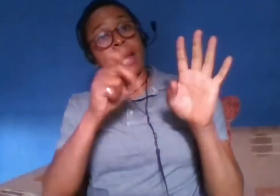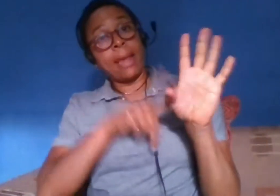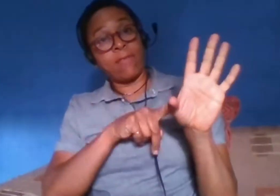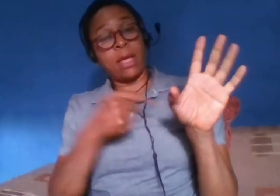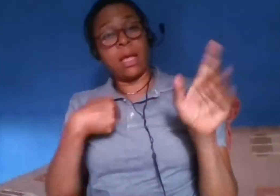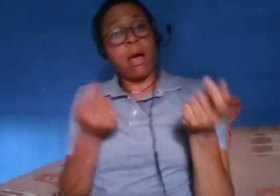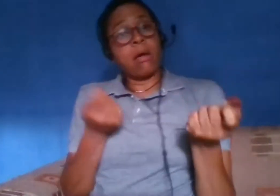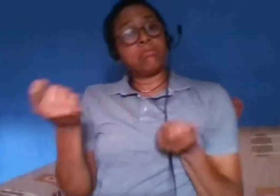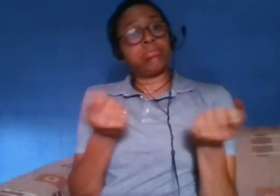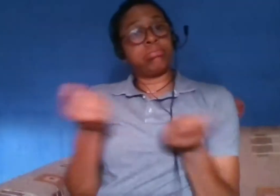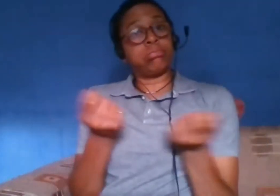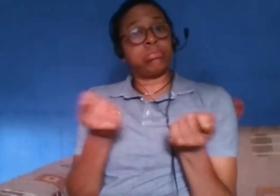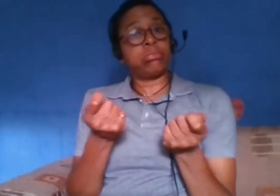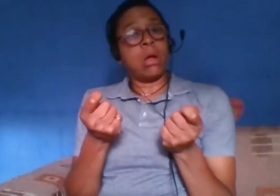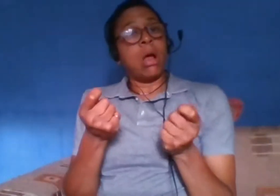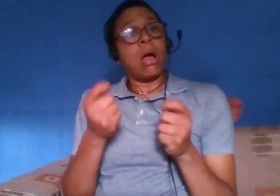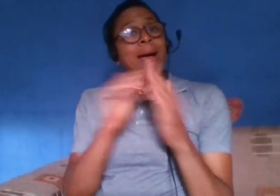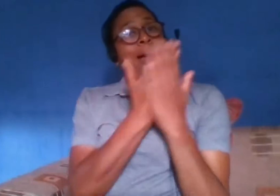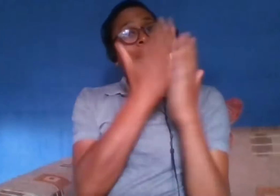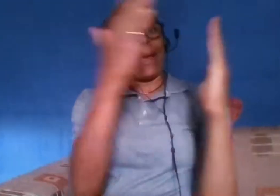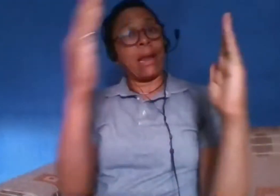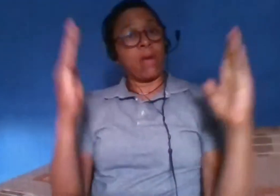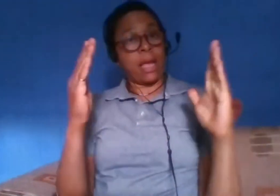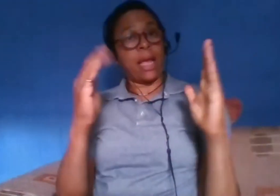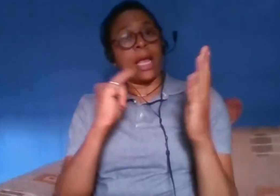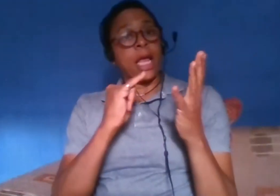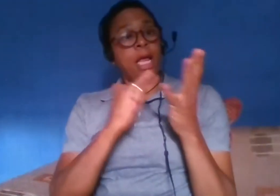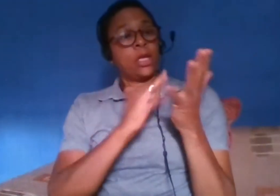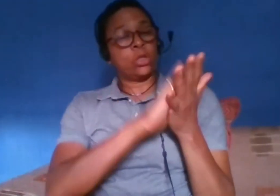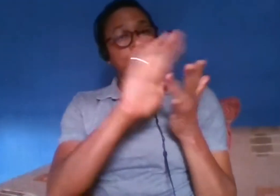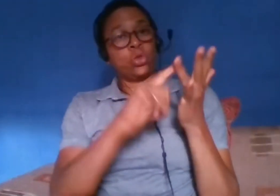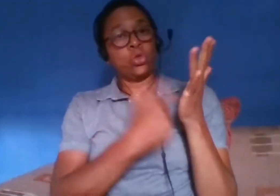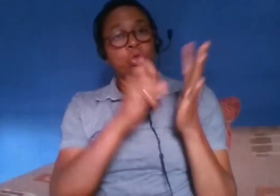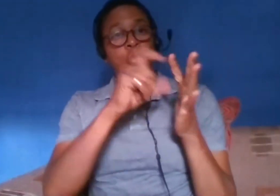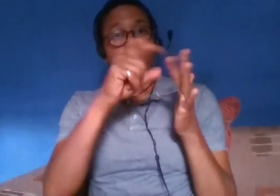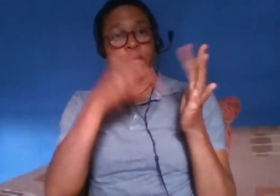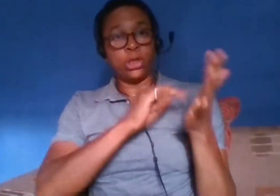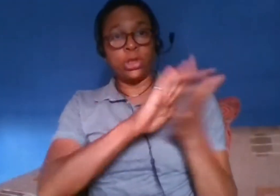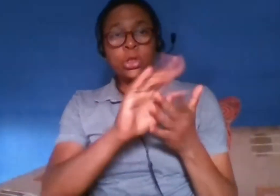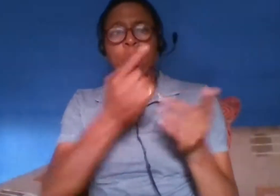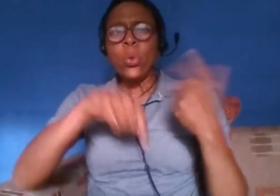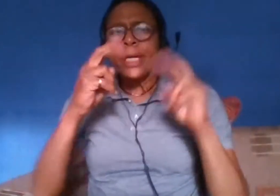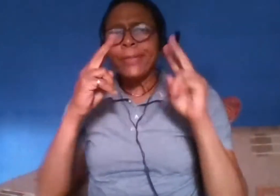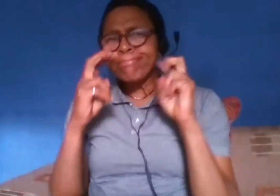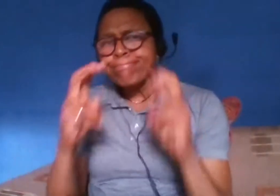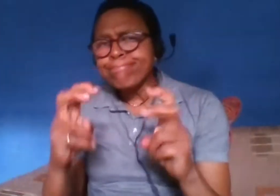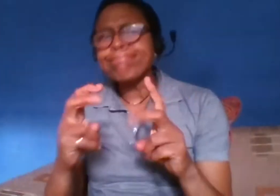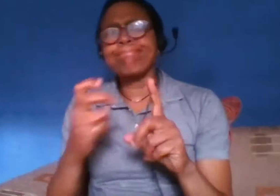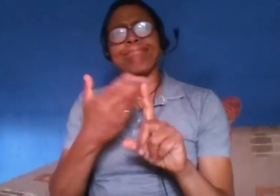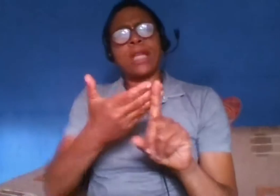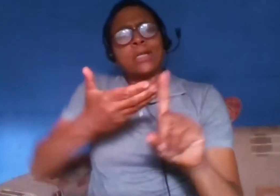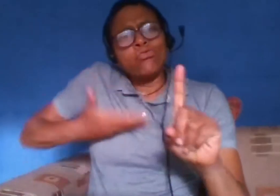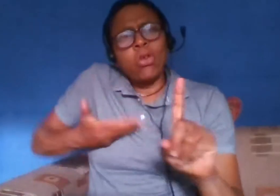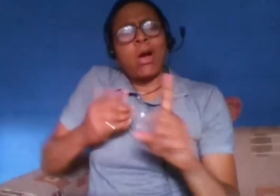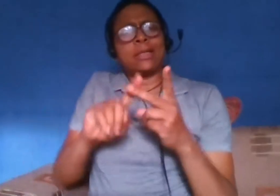shoreditch london where we explore issues of identity representation human rights and social justice through